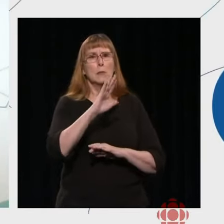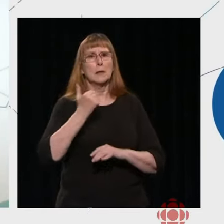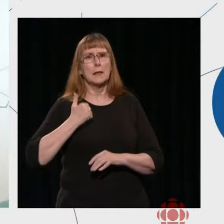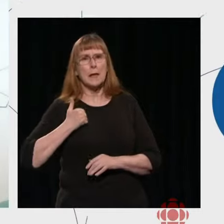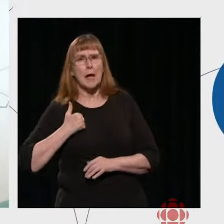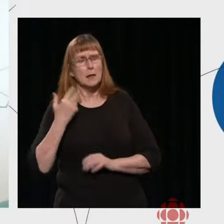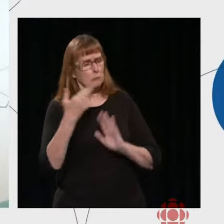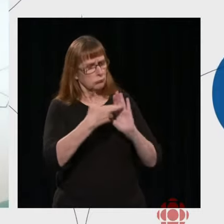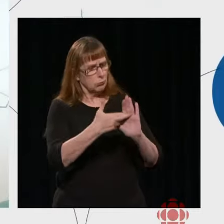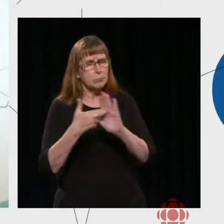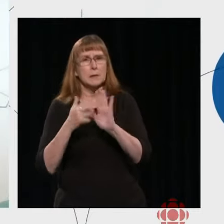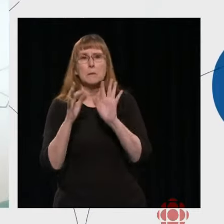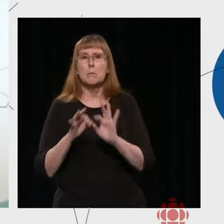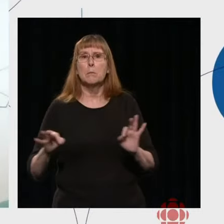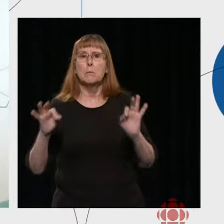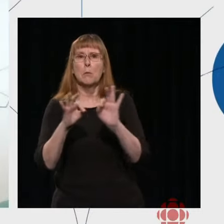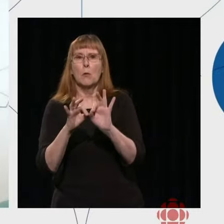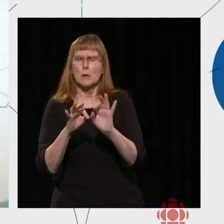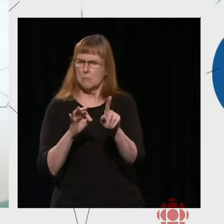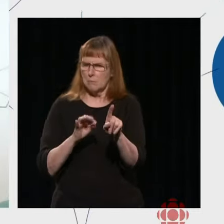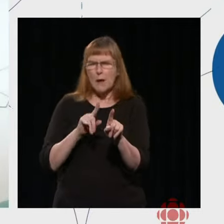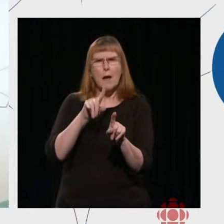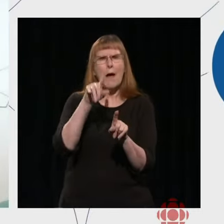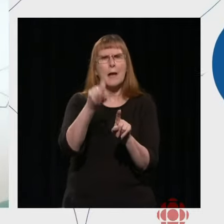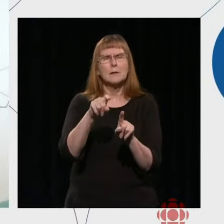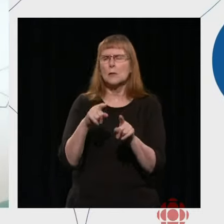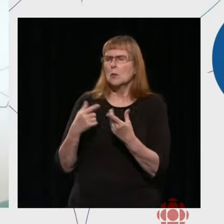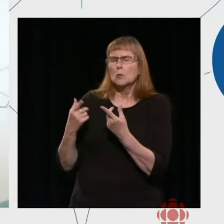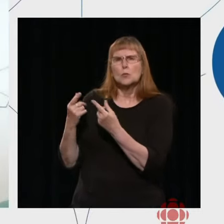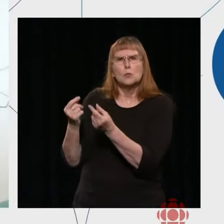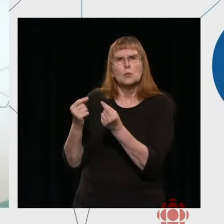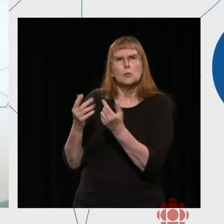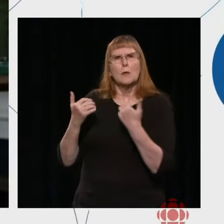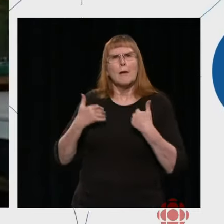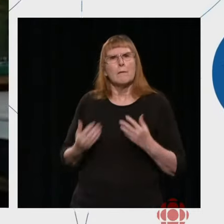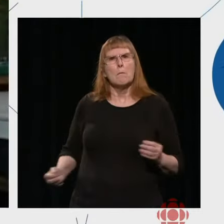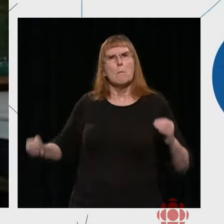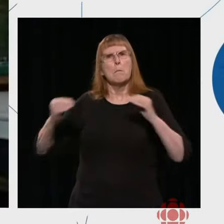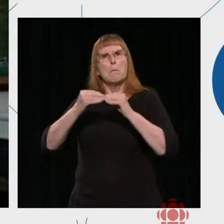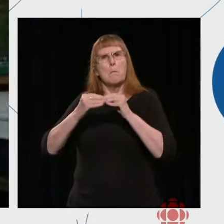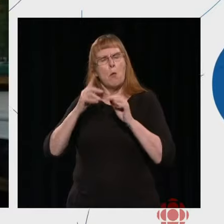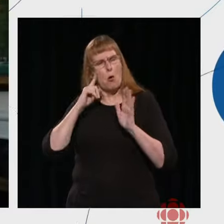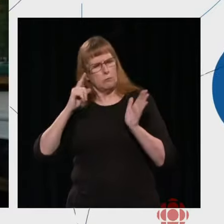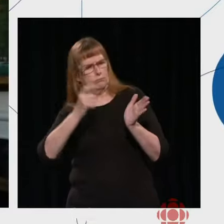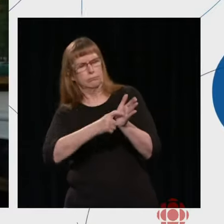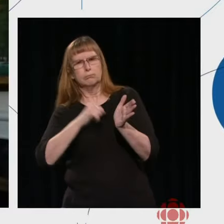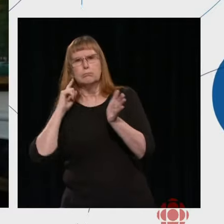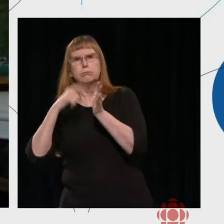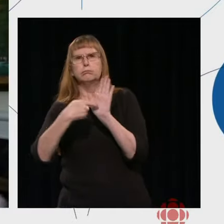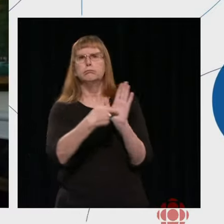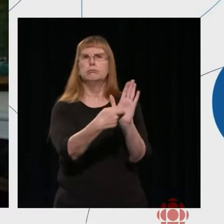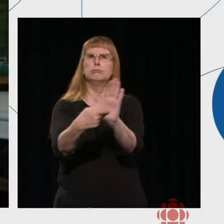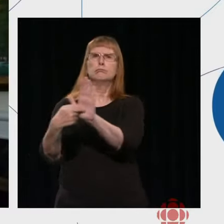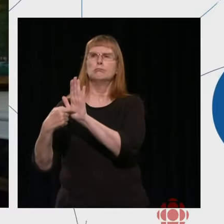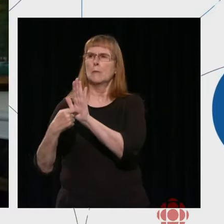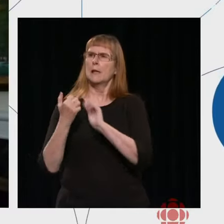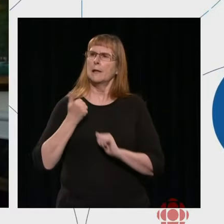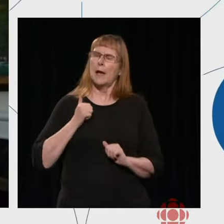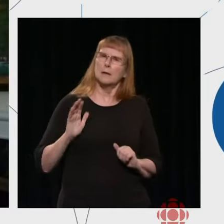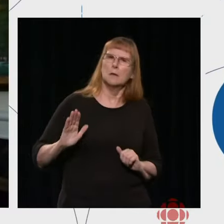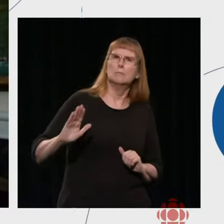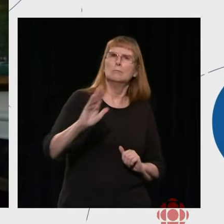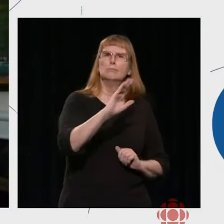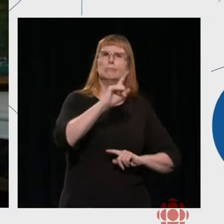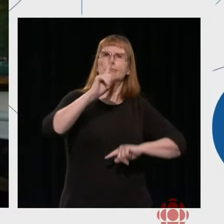will you take to be able to better recognize these cultures? Yes, thank you,